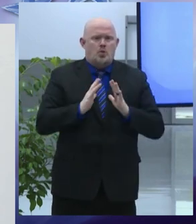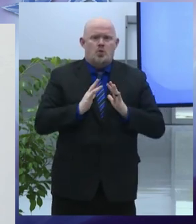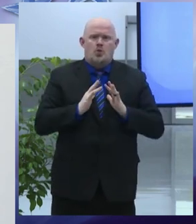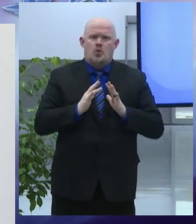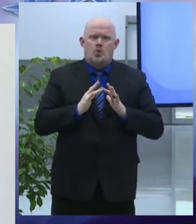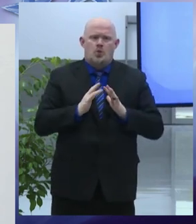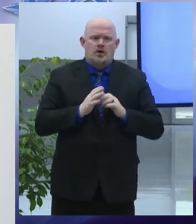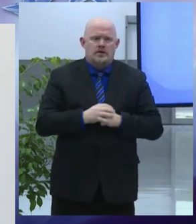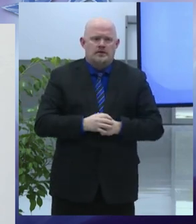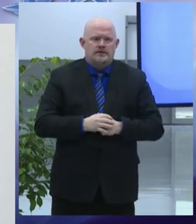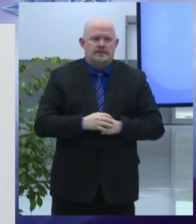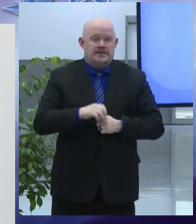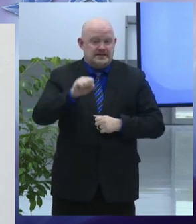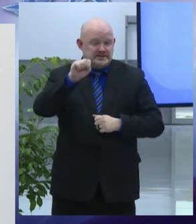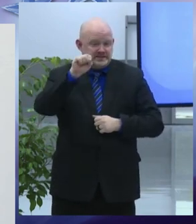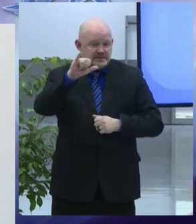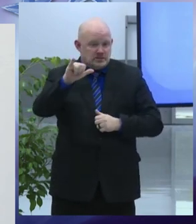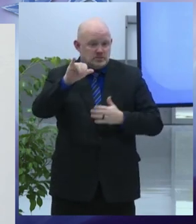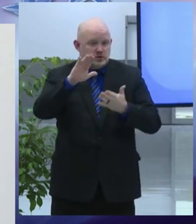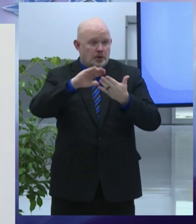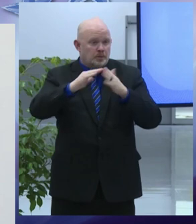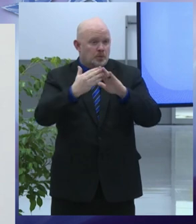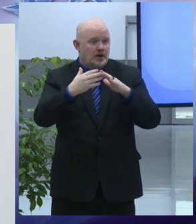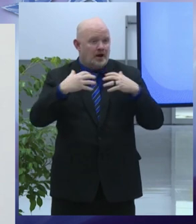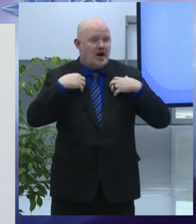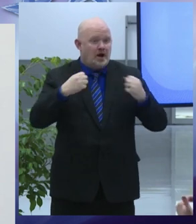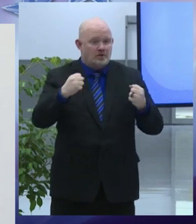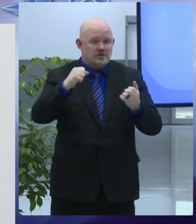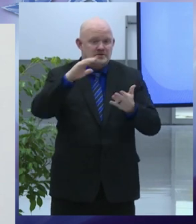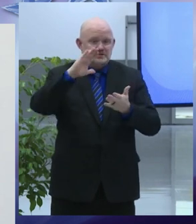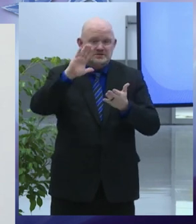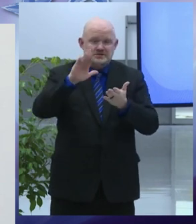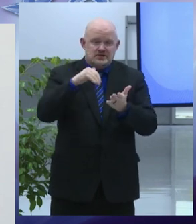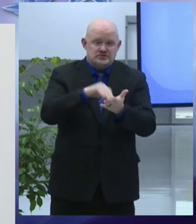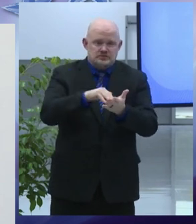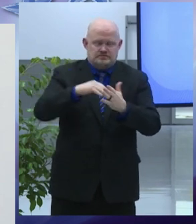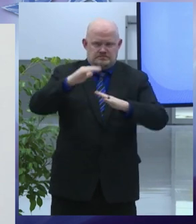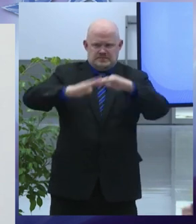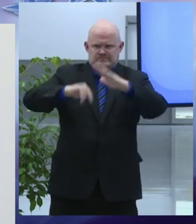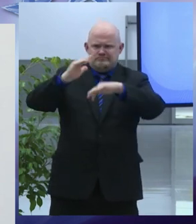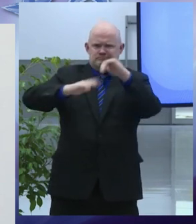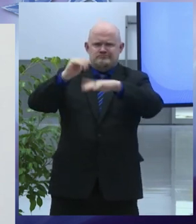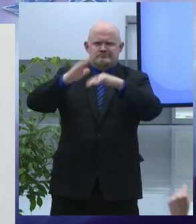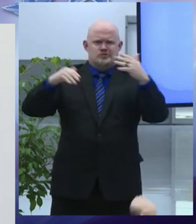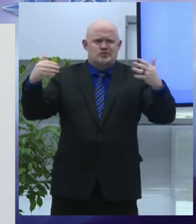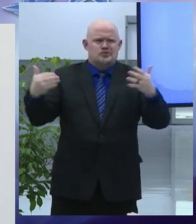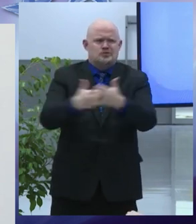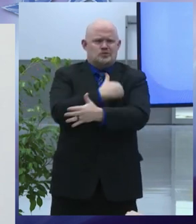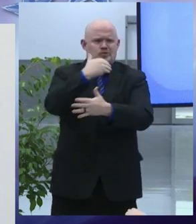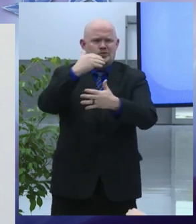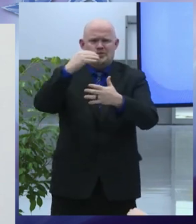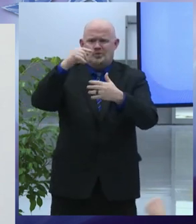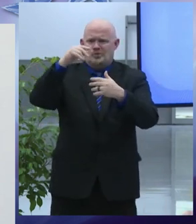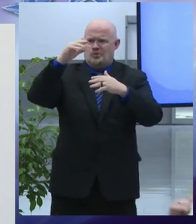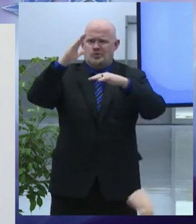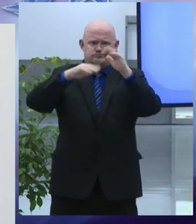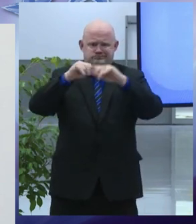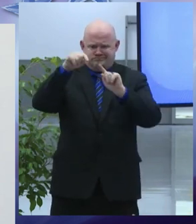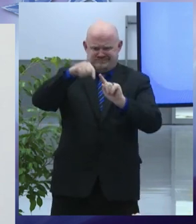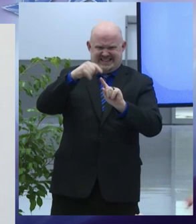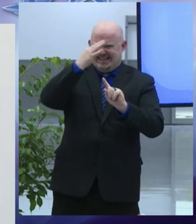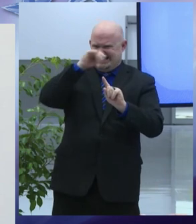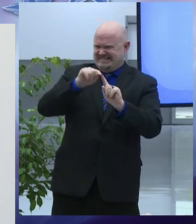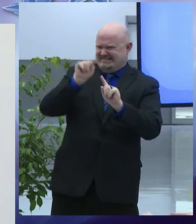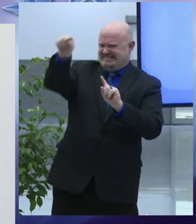.5 million dollar facility right next door from this site it will become a new main patient care center and the existing facility will be